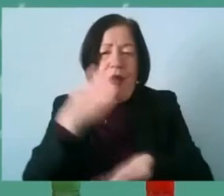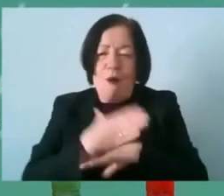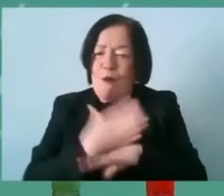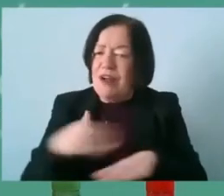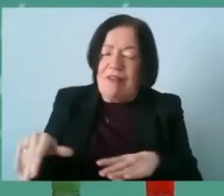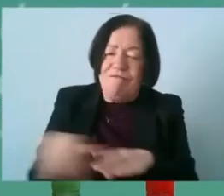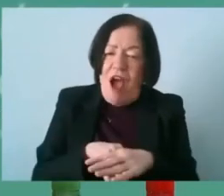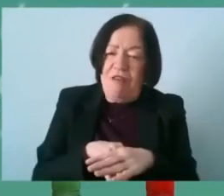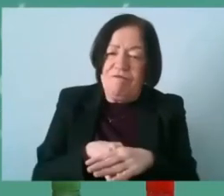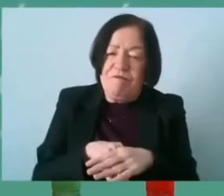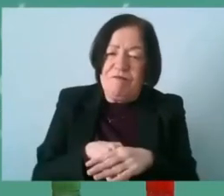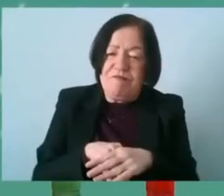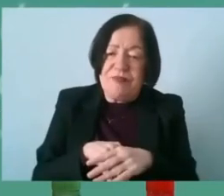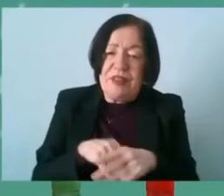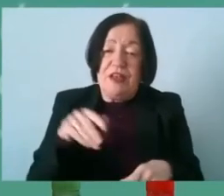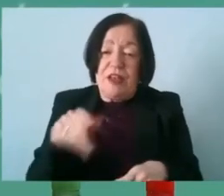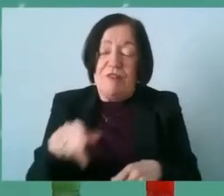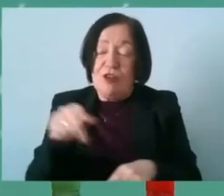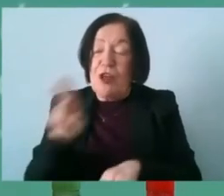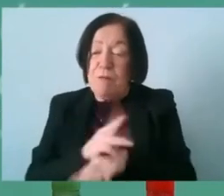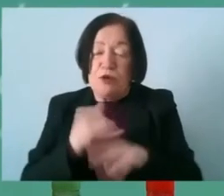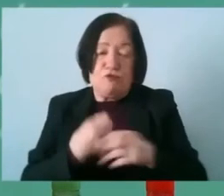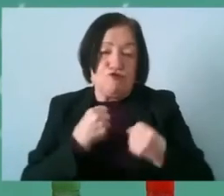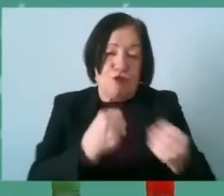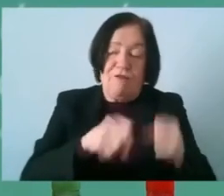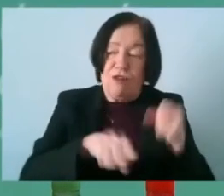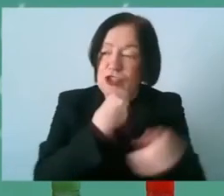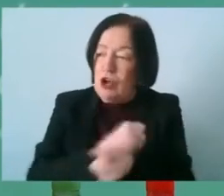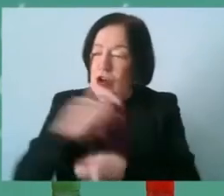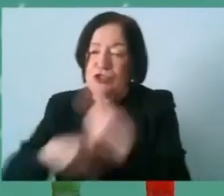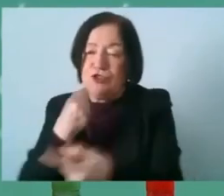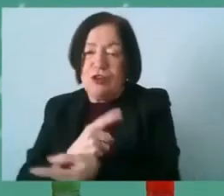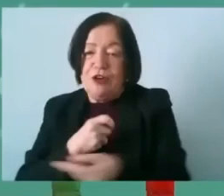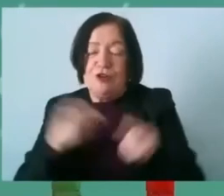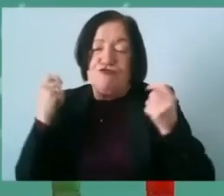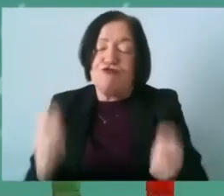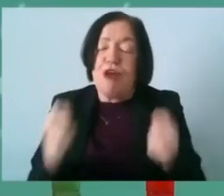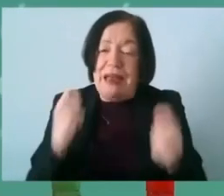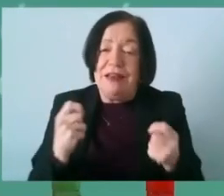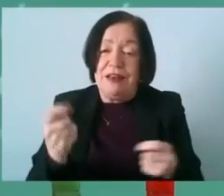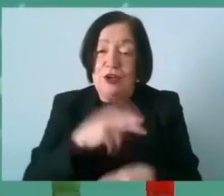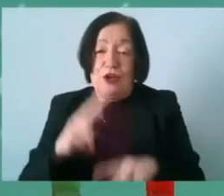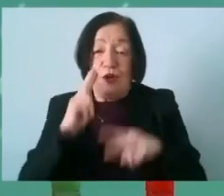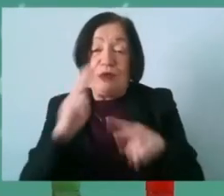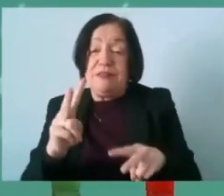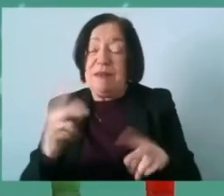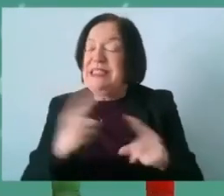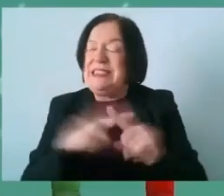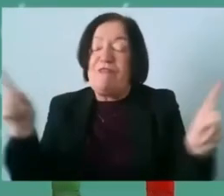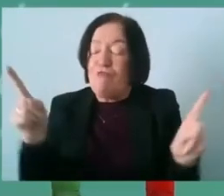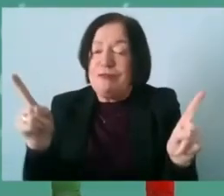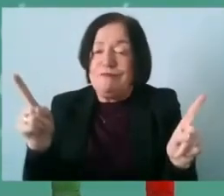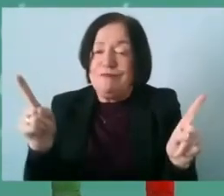but like if you're that mother driving your son your daughter to their training you don't see them as being any different um and